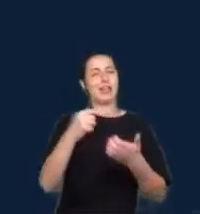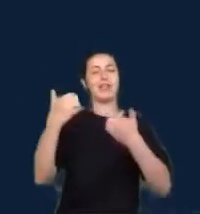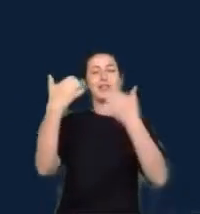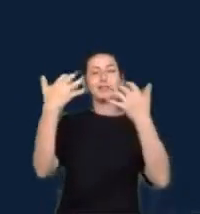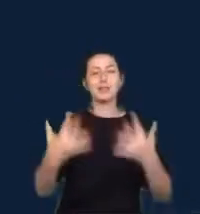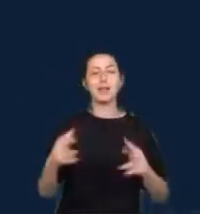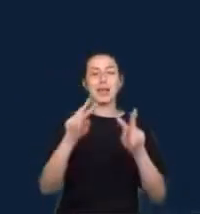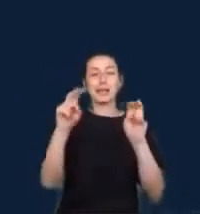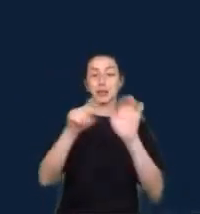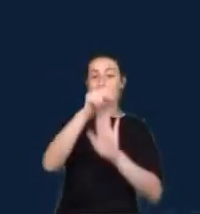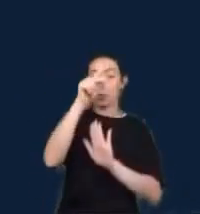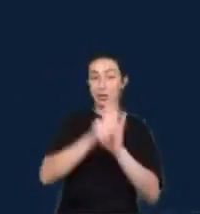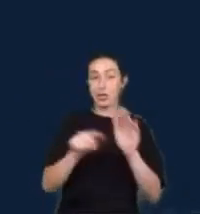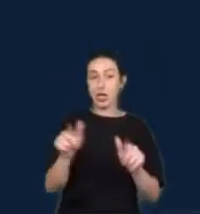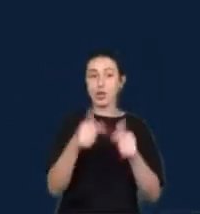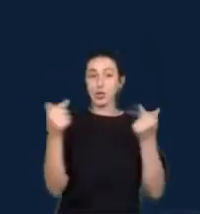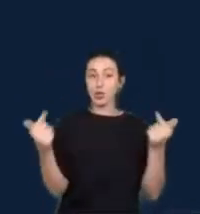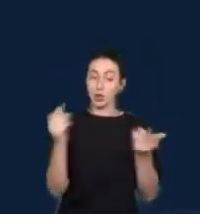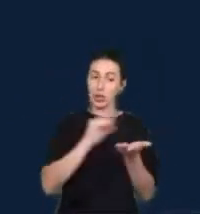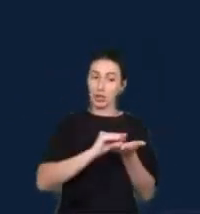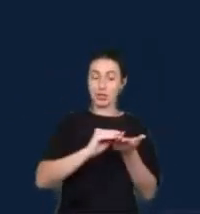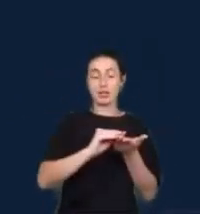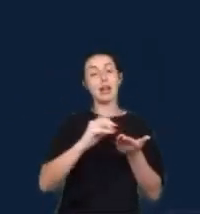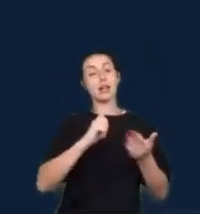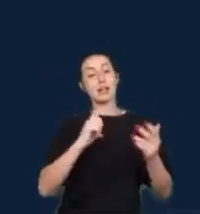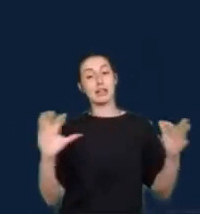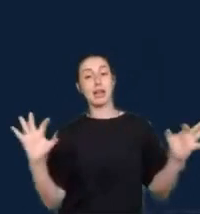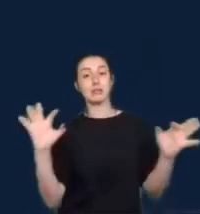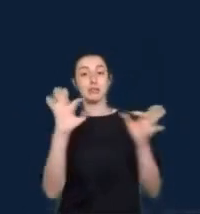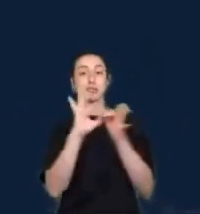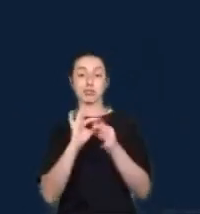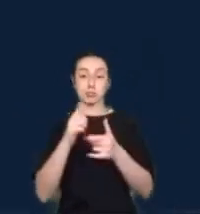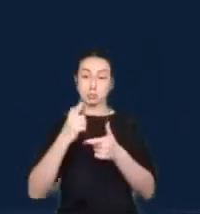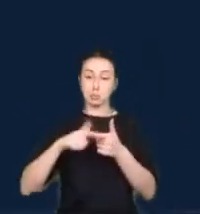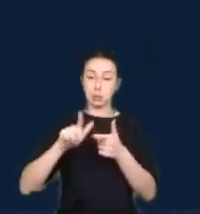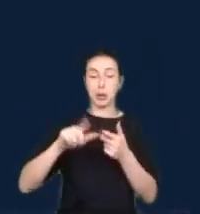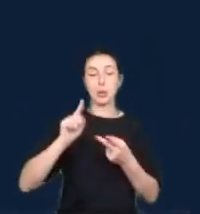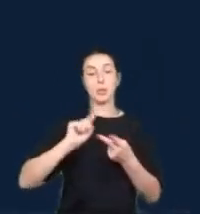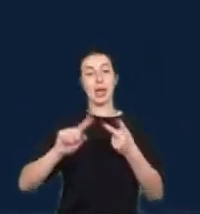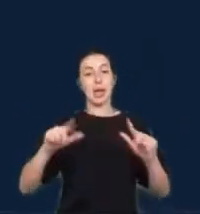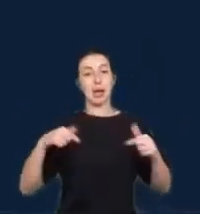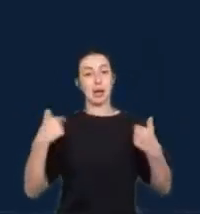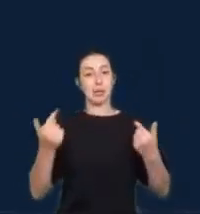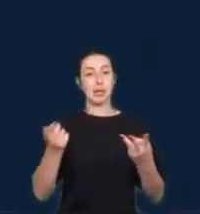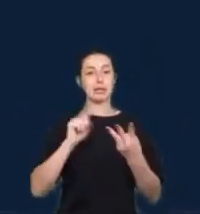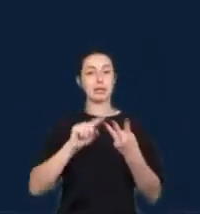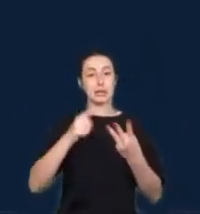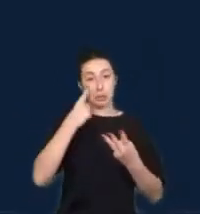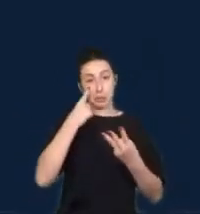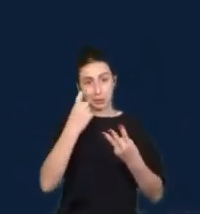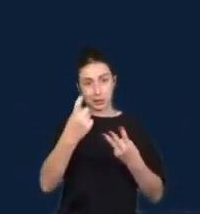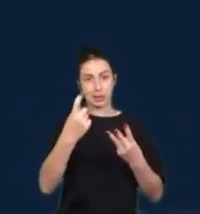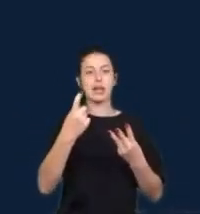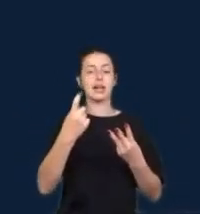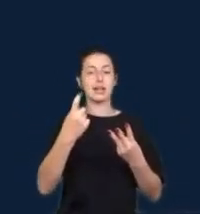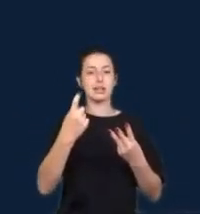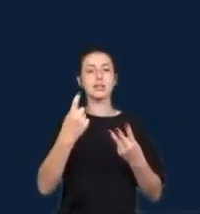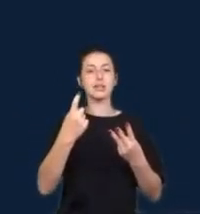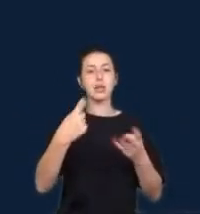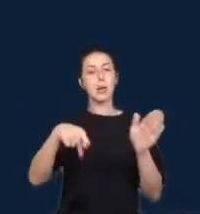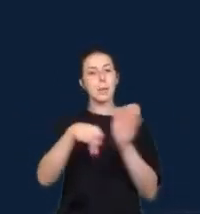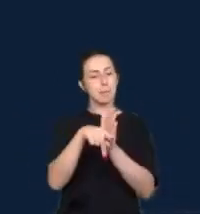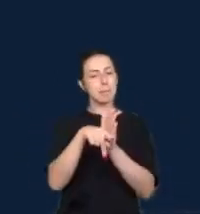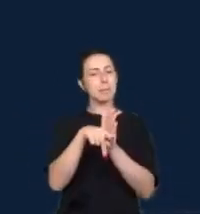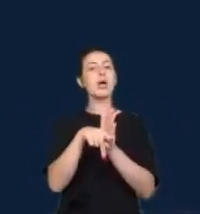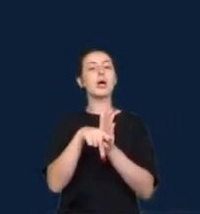issues actors and interests marginalized by unequal power structures in specific contexts. So